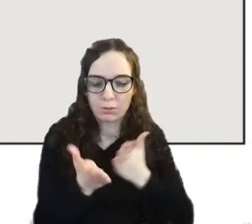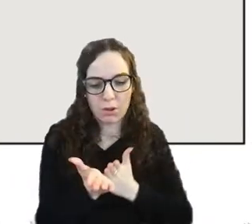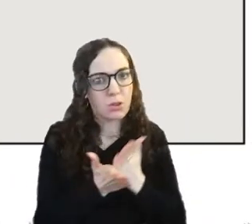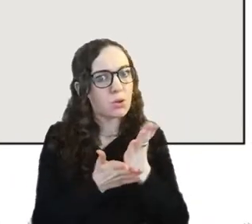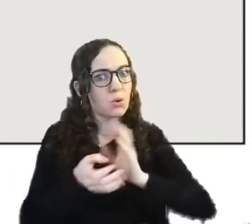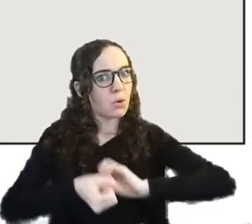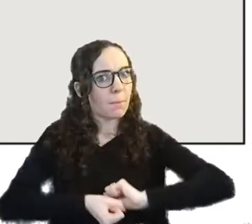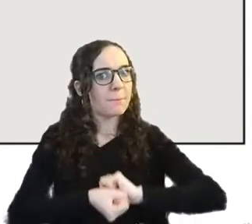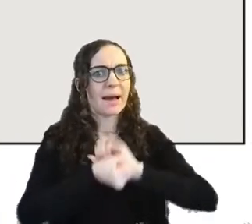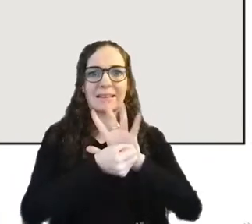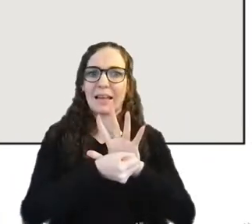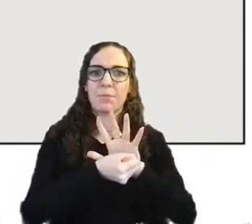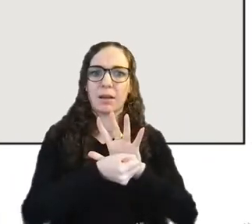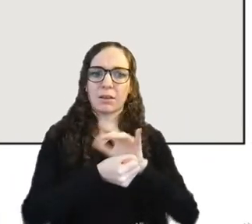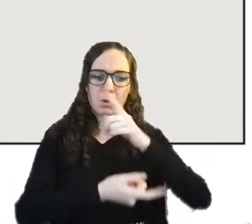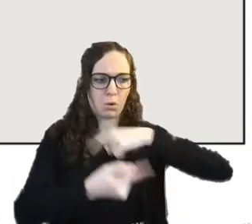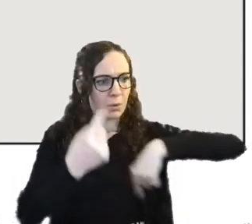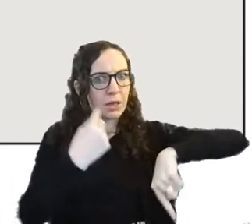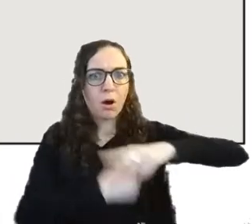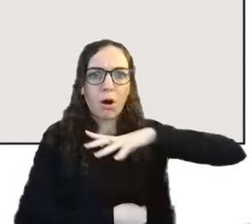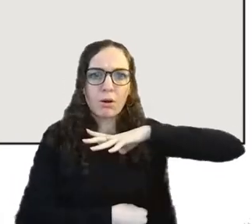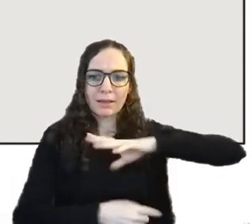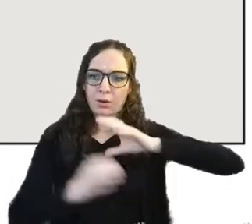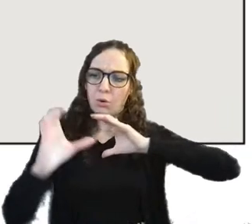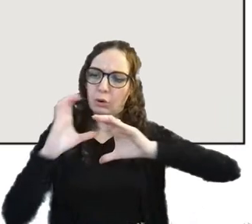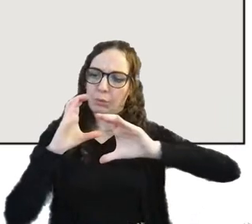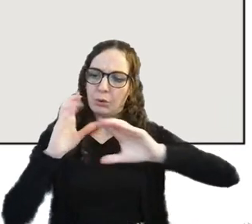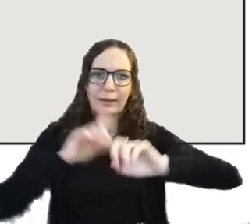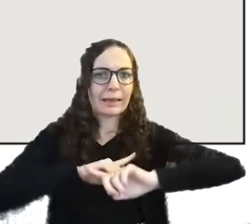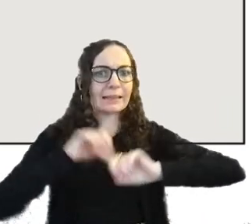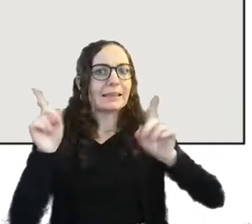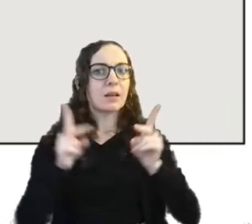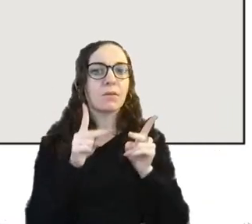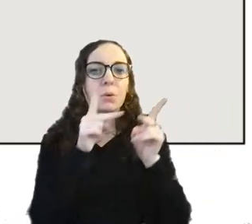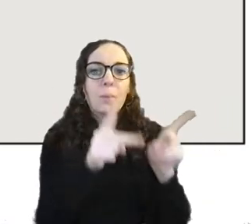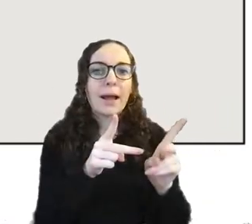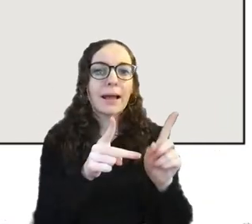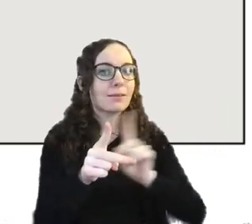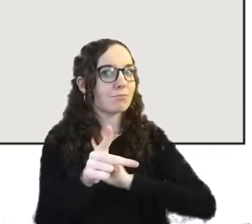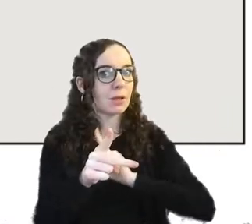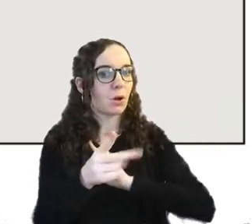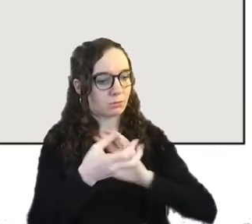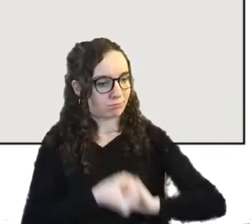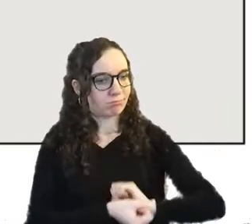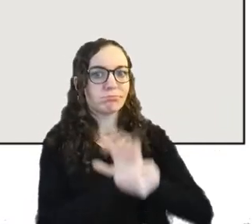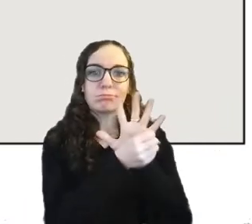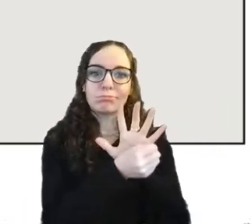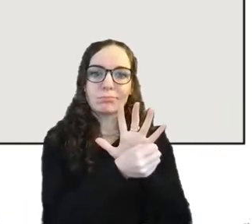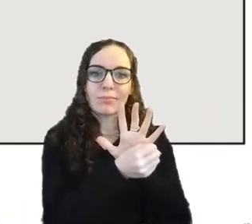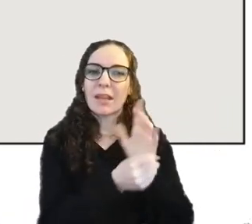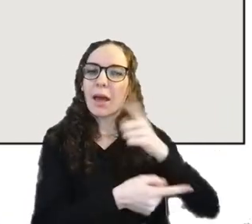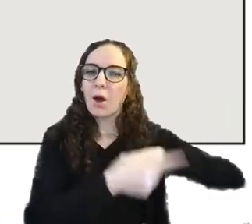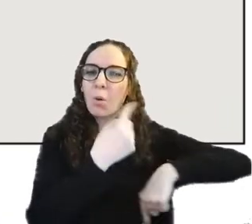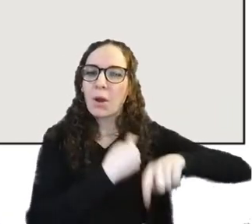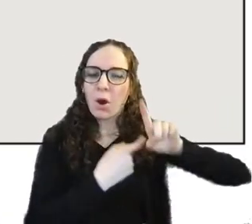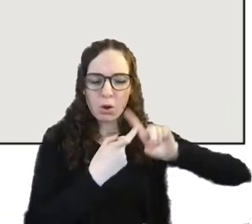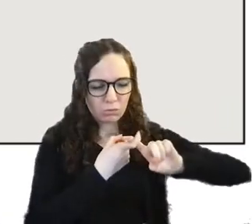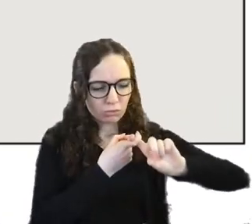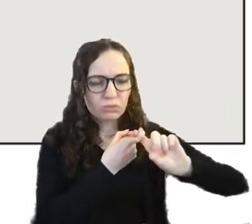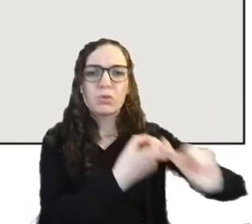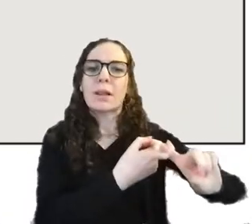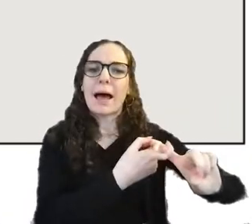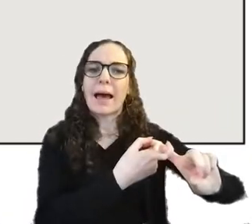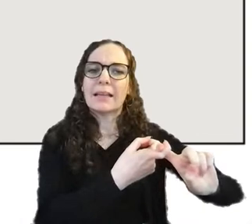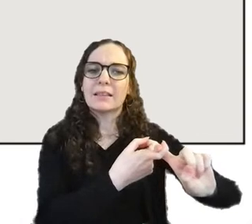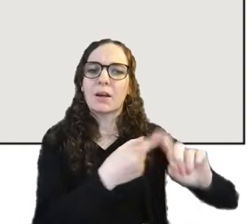had to communicate in different ways and often heavily rely on digital tools to kind of keep in touch so i was